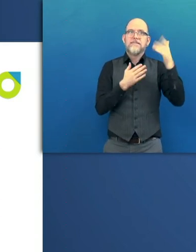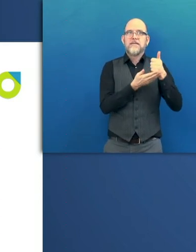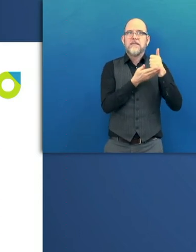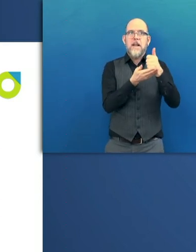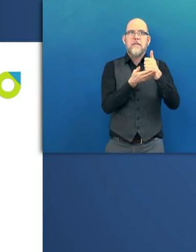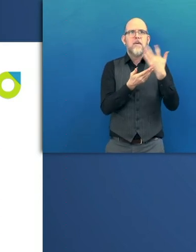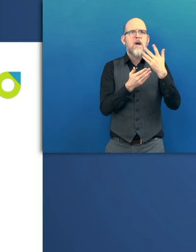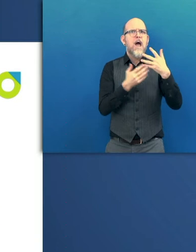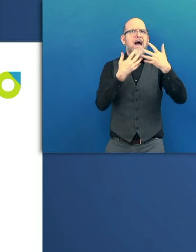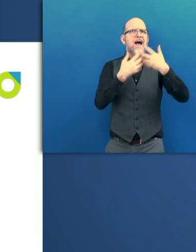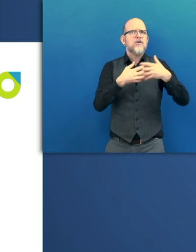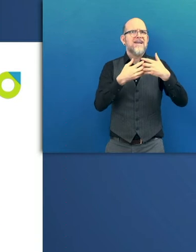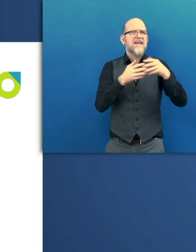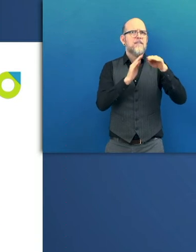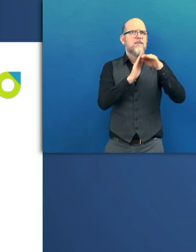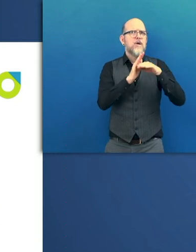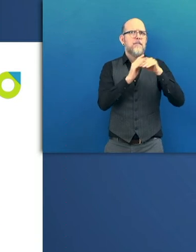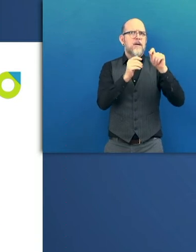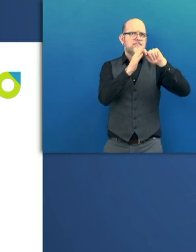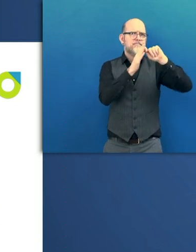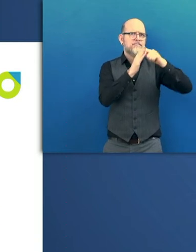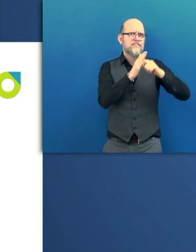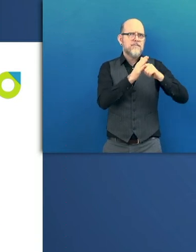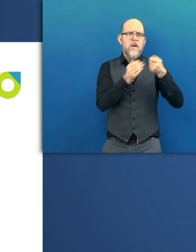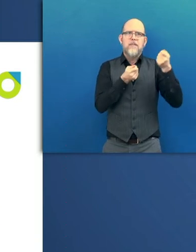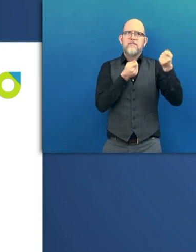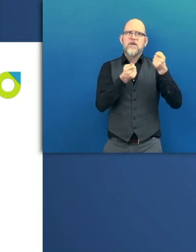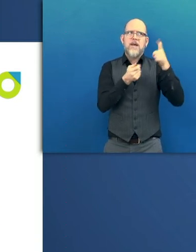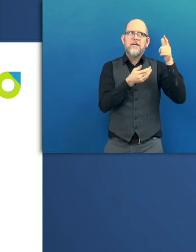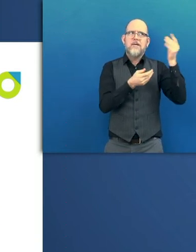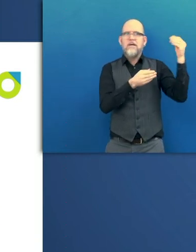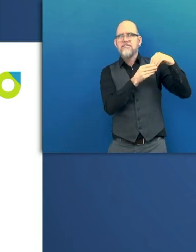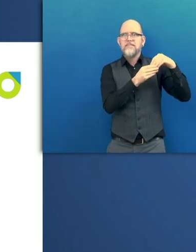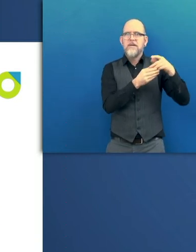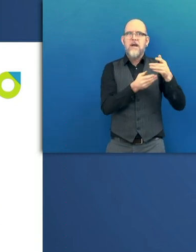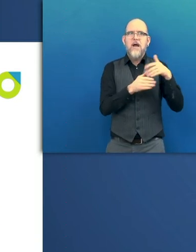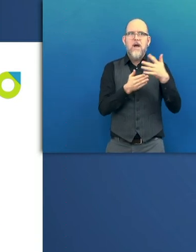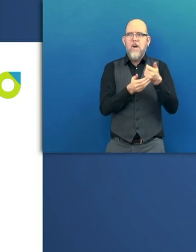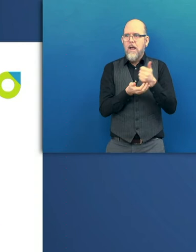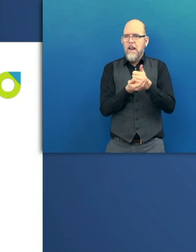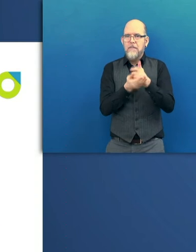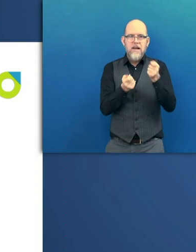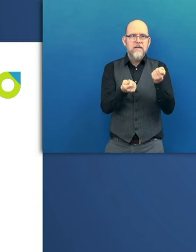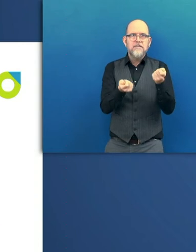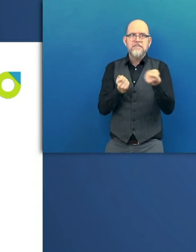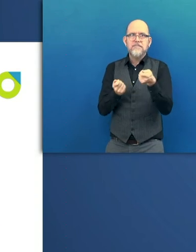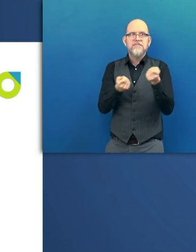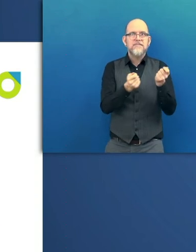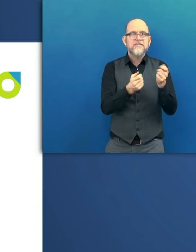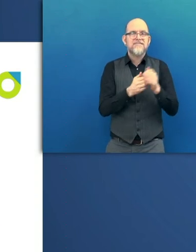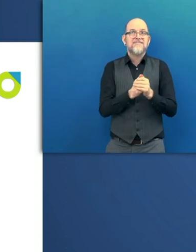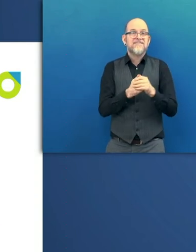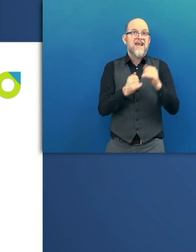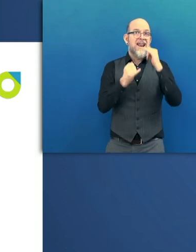automate certain processes and help our moderators where needed. And lastly, it has a gamification